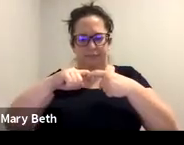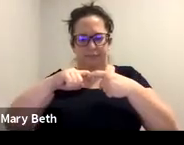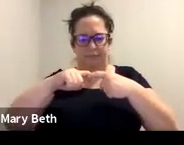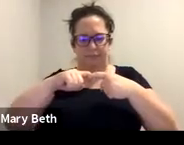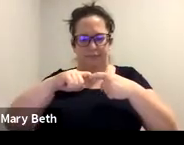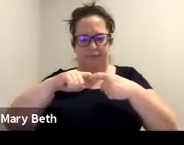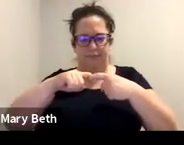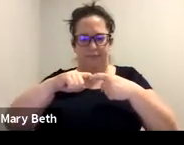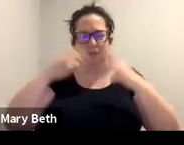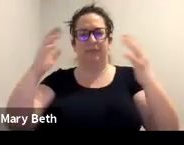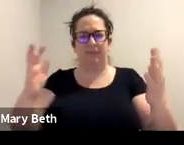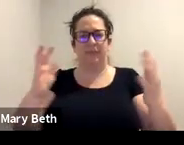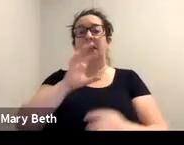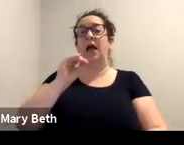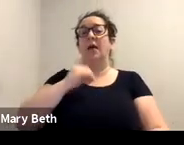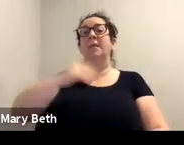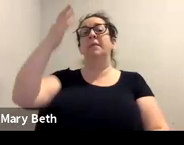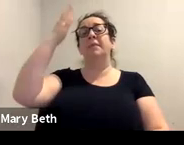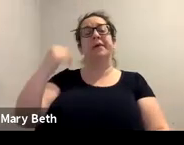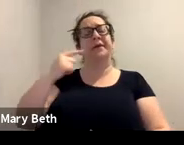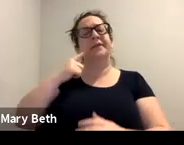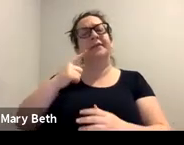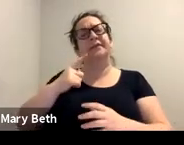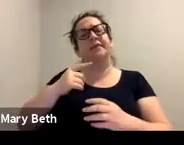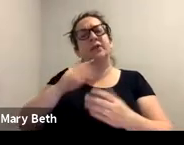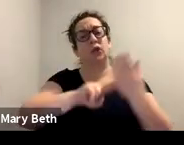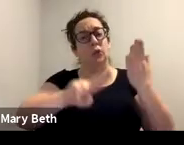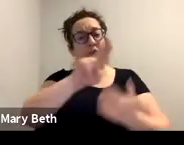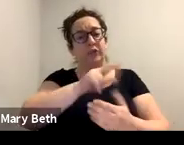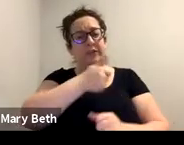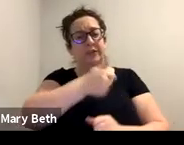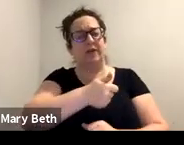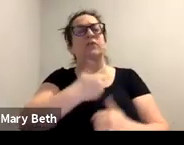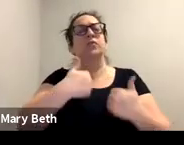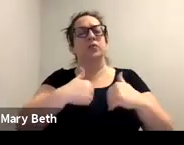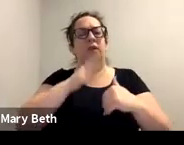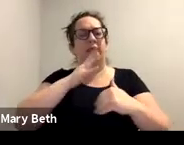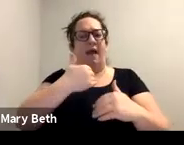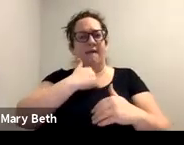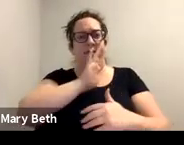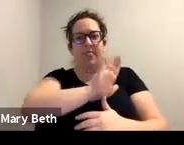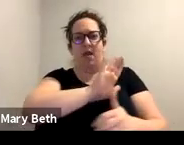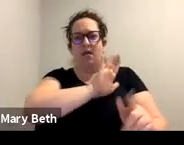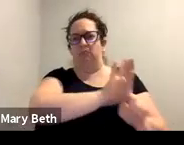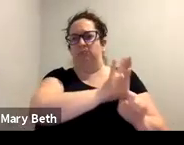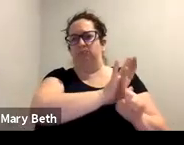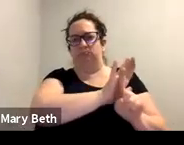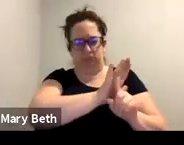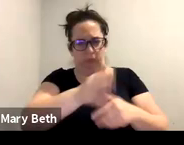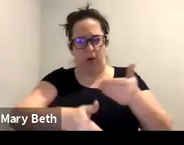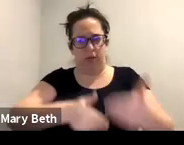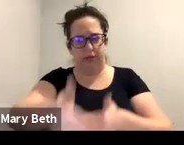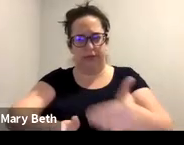And because campuses have their own process, often I see community advocates not get involved.